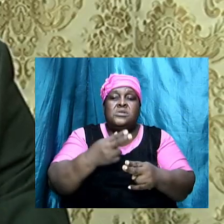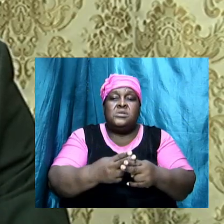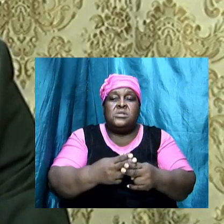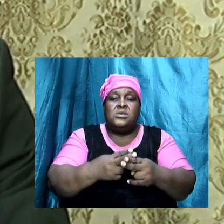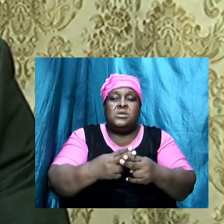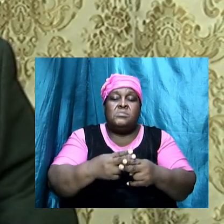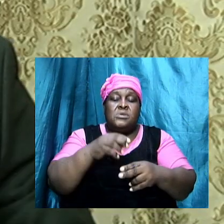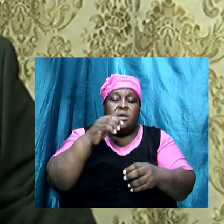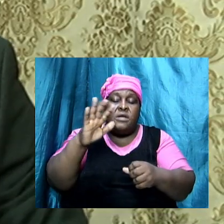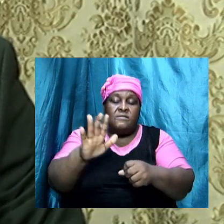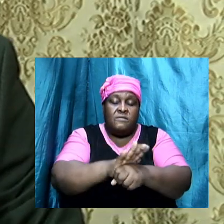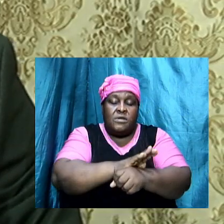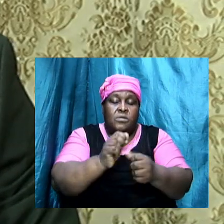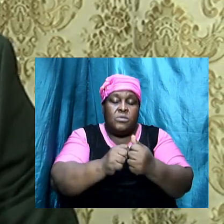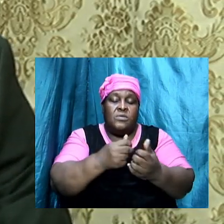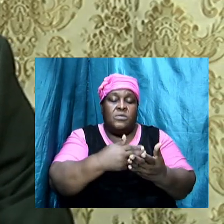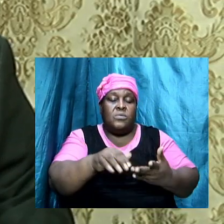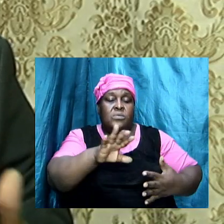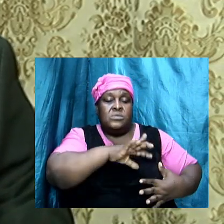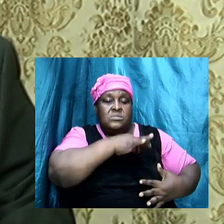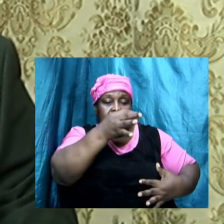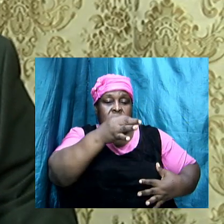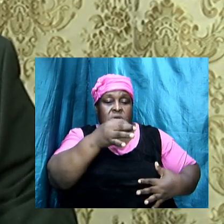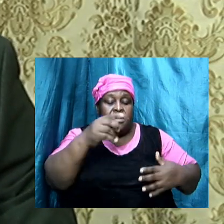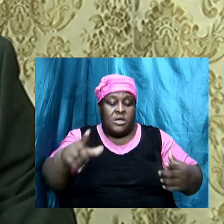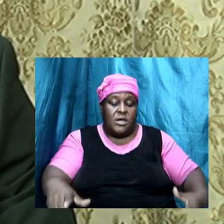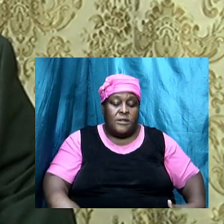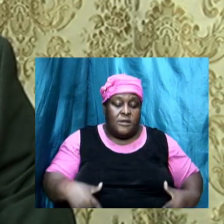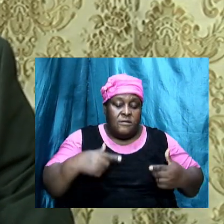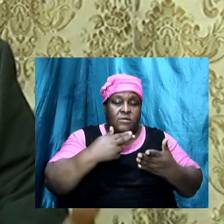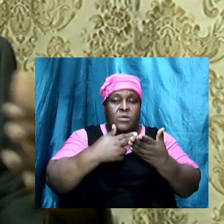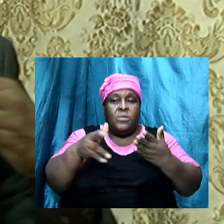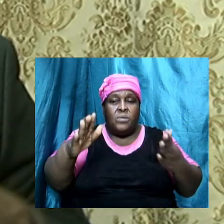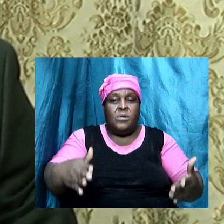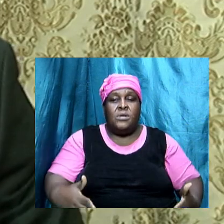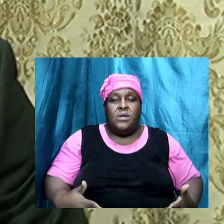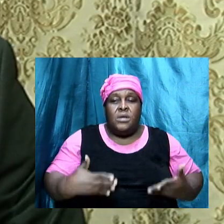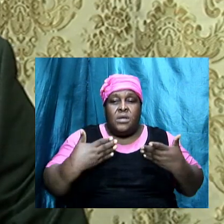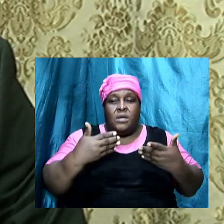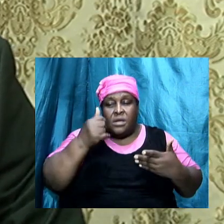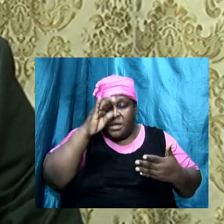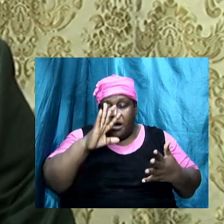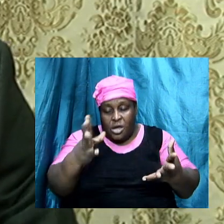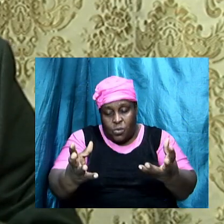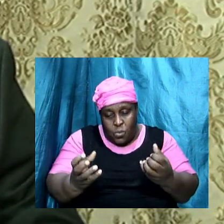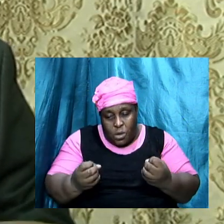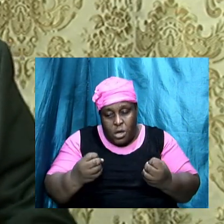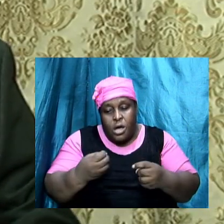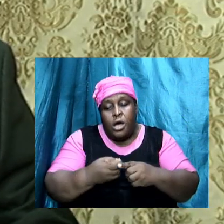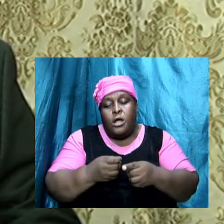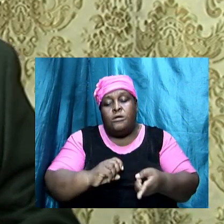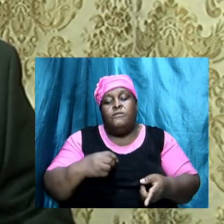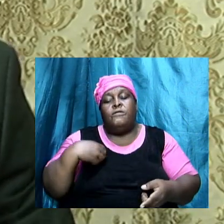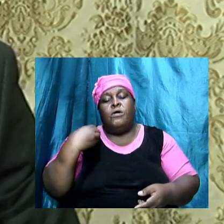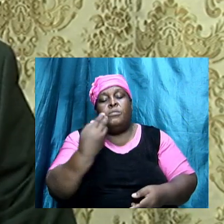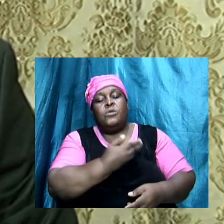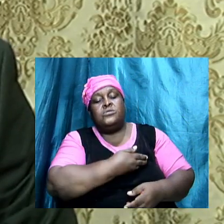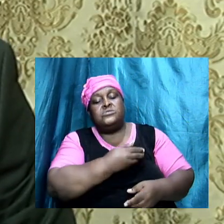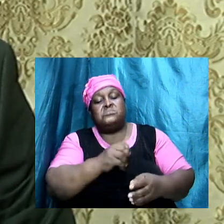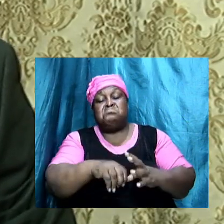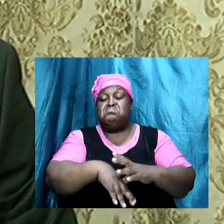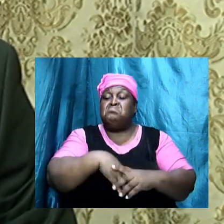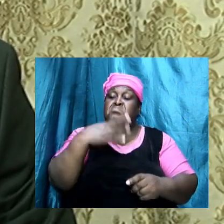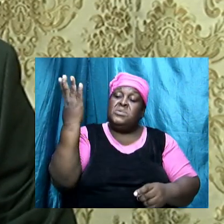holy life. And that is what God requires of us. Amen. And outside of this, a man cannot be saved.